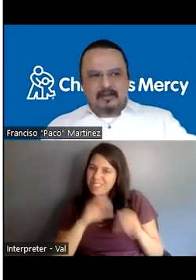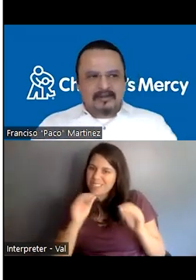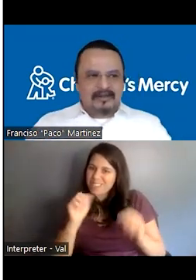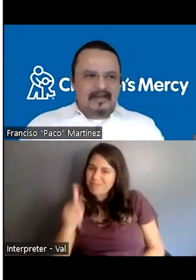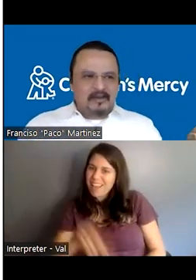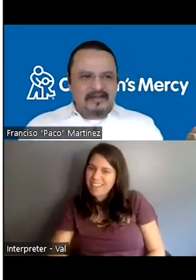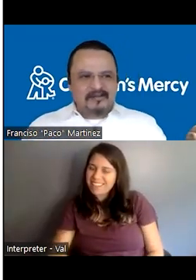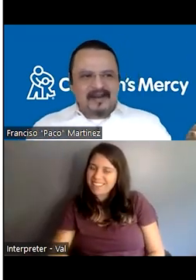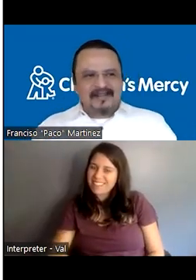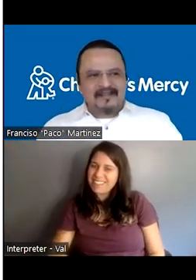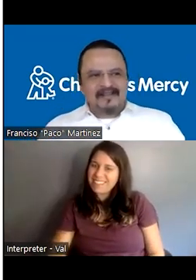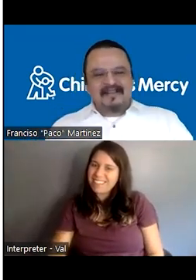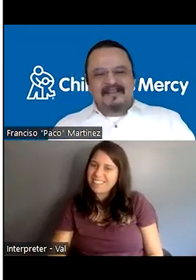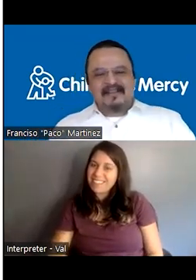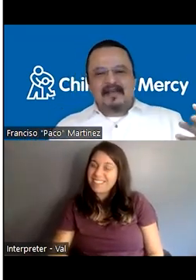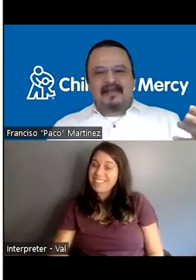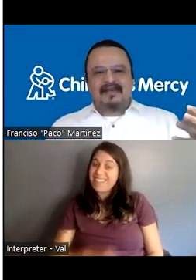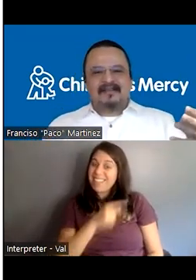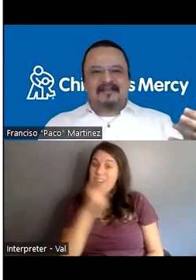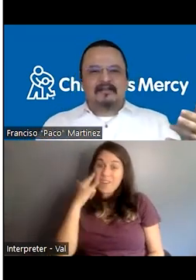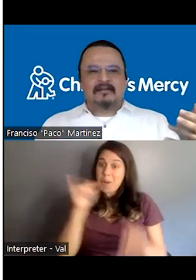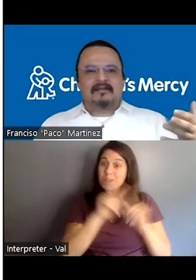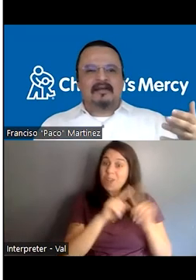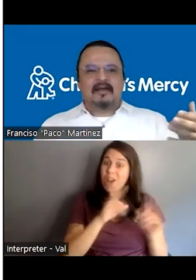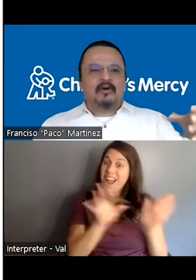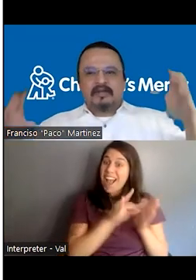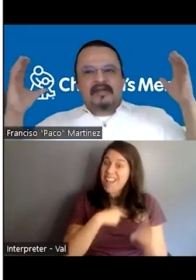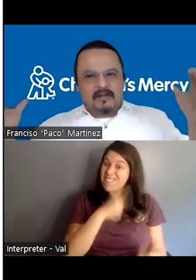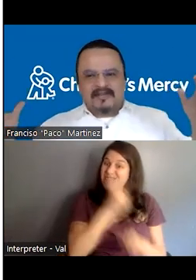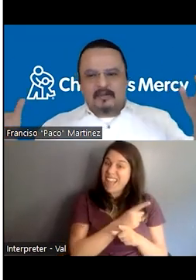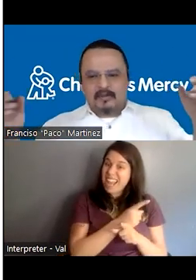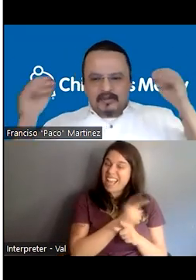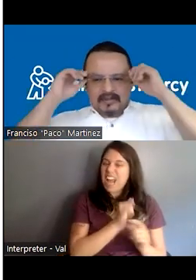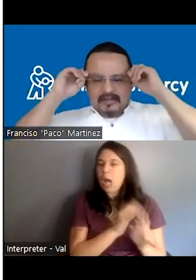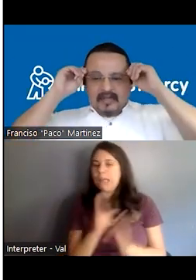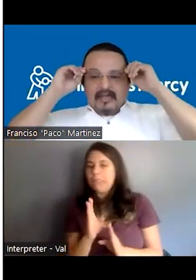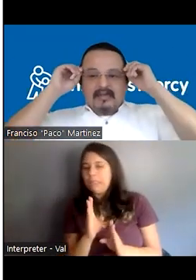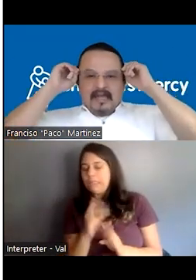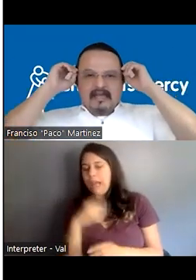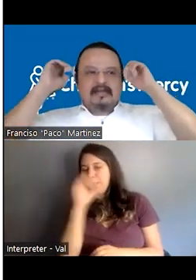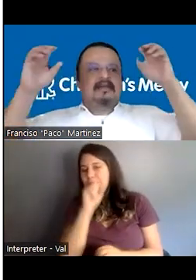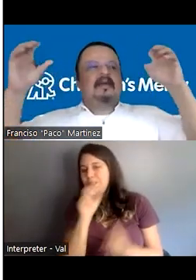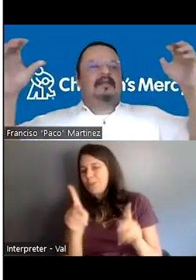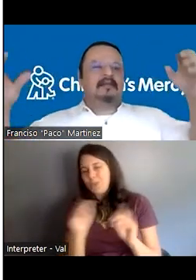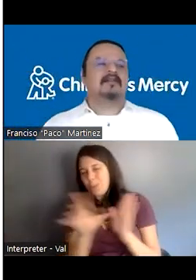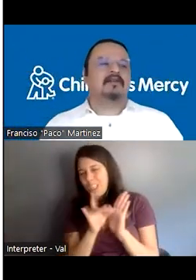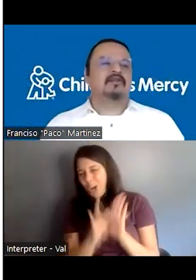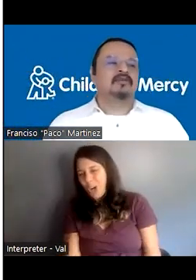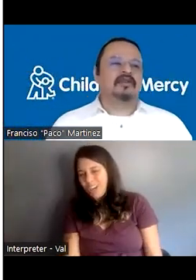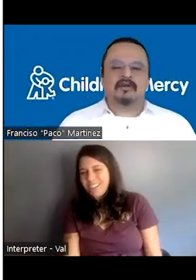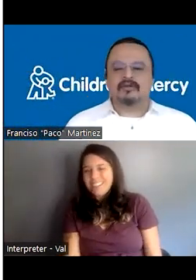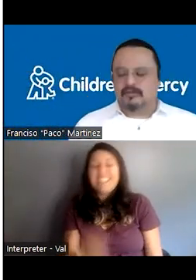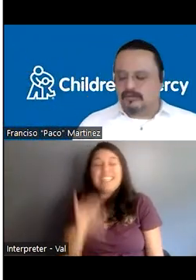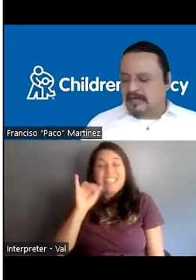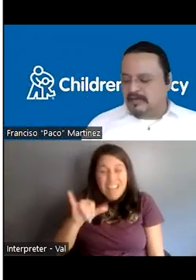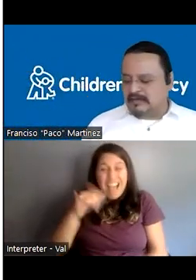Did I do, did I do it right? Did I, or did I miss an opportunity? And that little by little is going